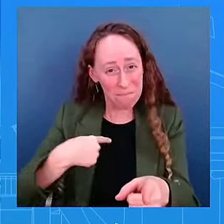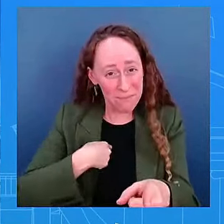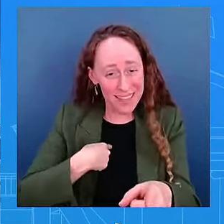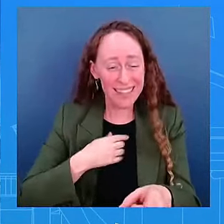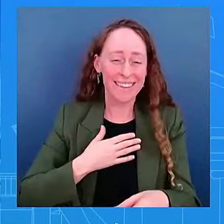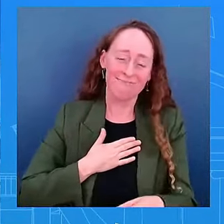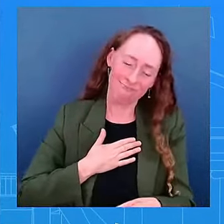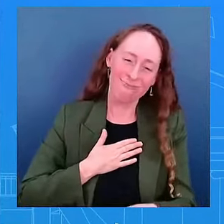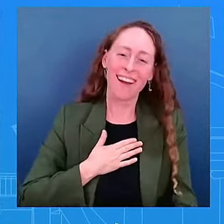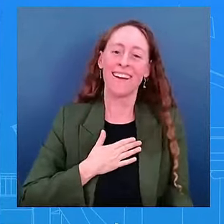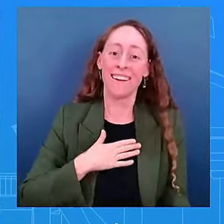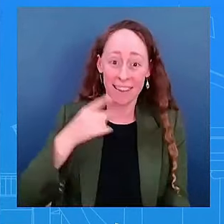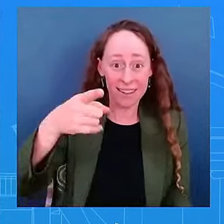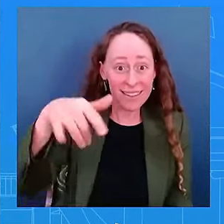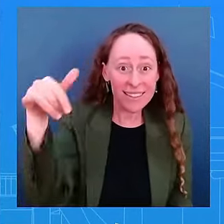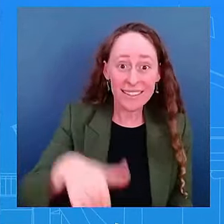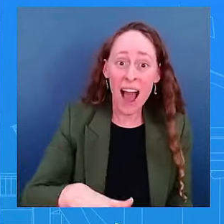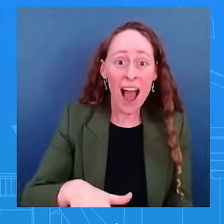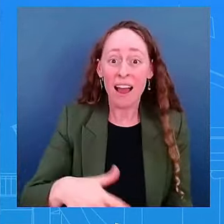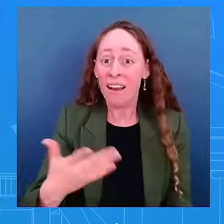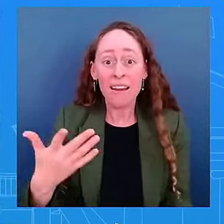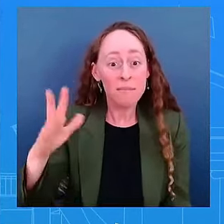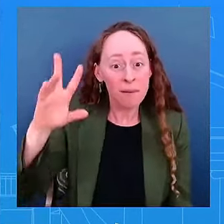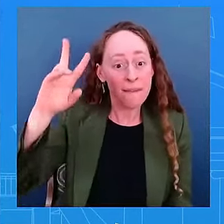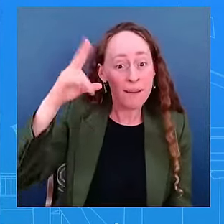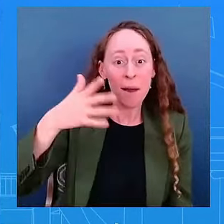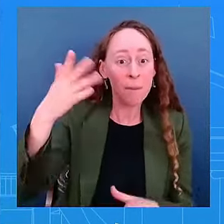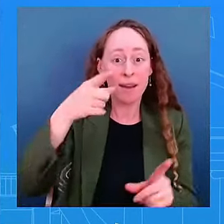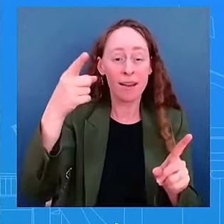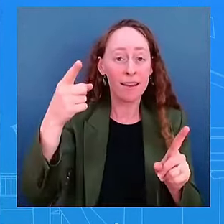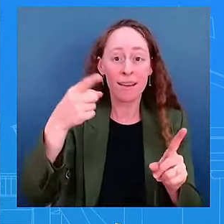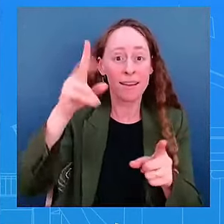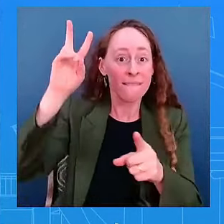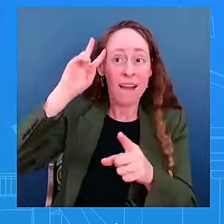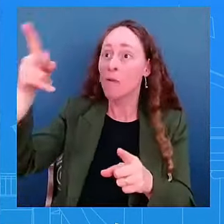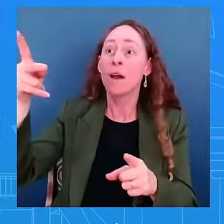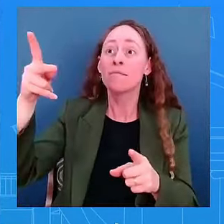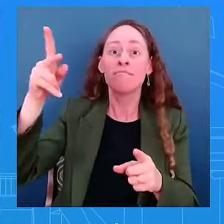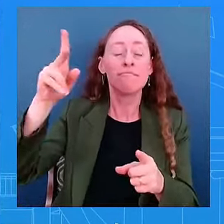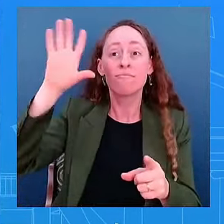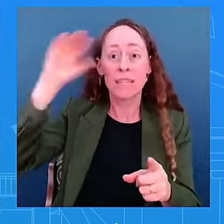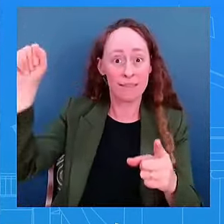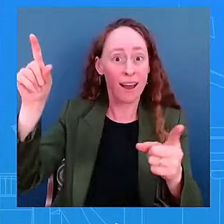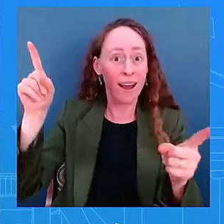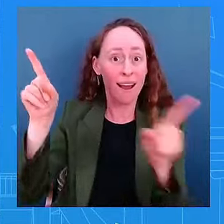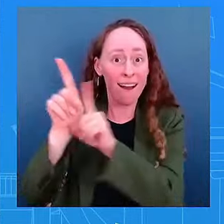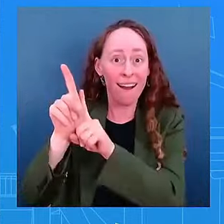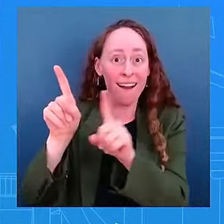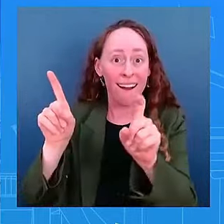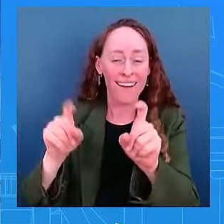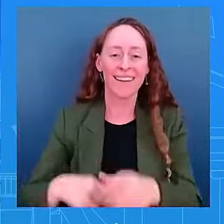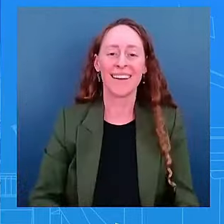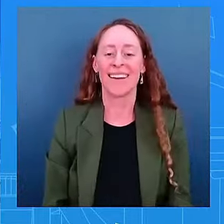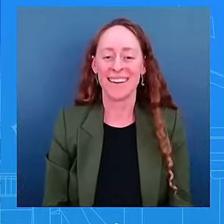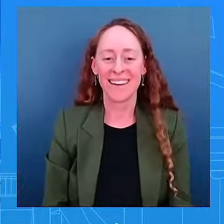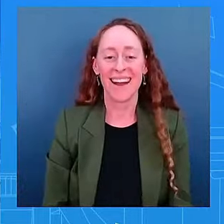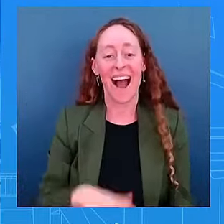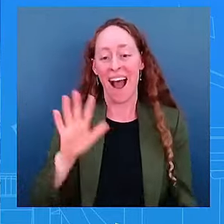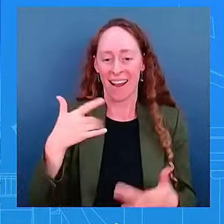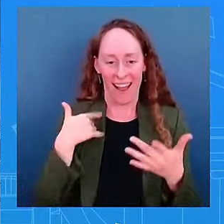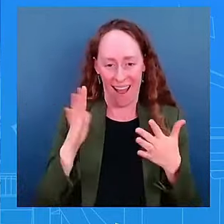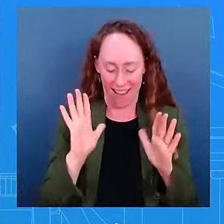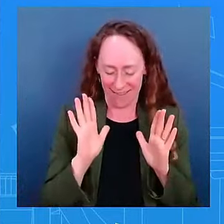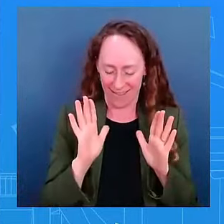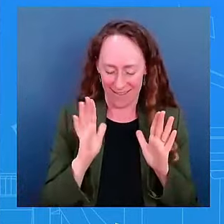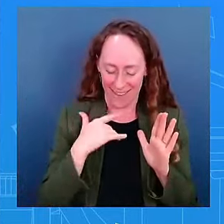administration? my goodness. Let me just get through the day. Can I just get through today? Every I do have some other questions. No, I think